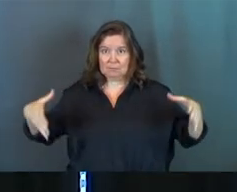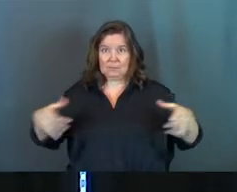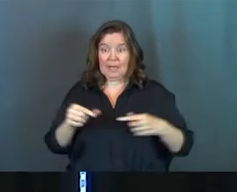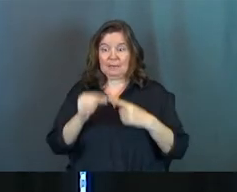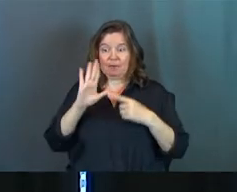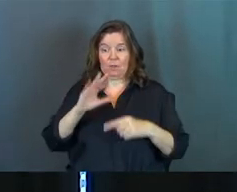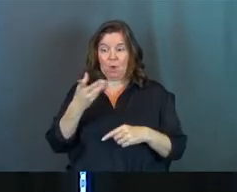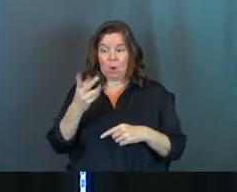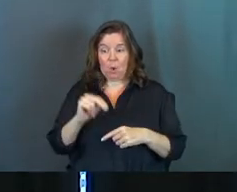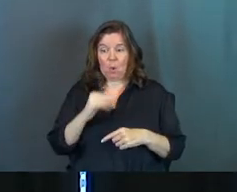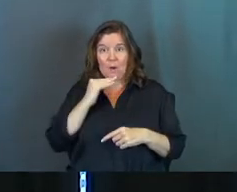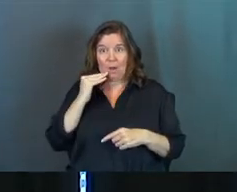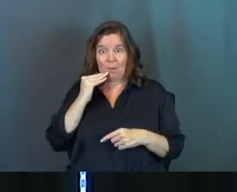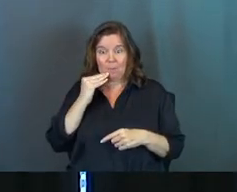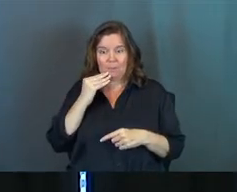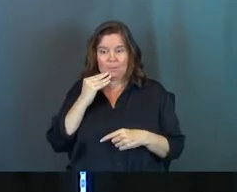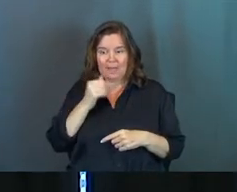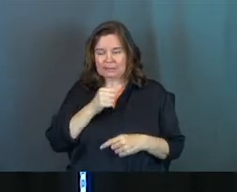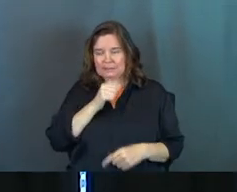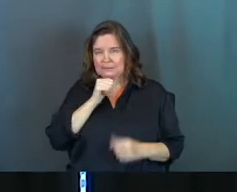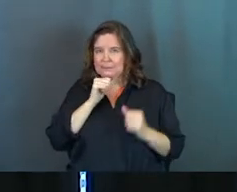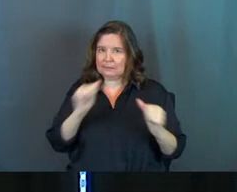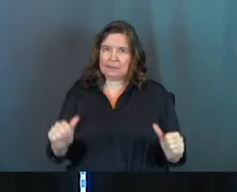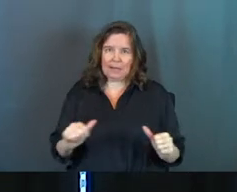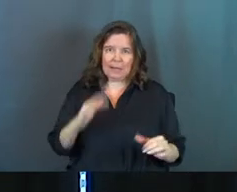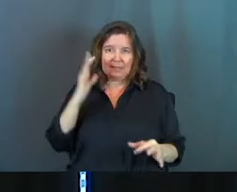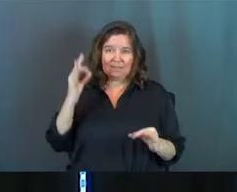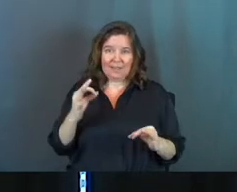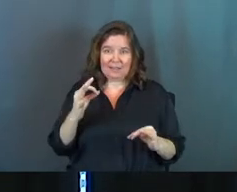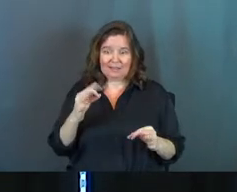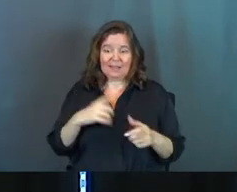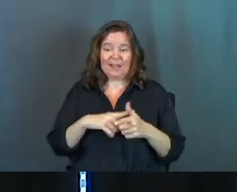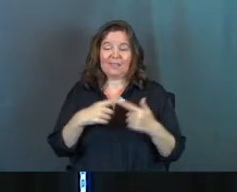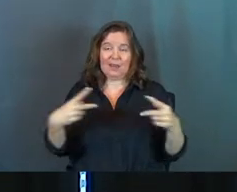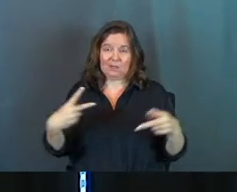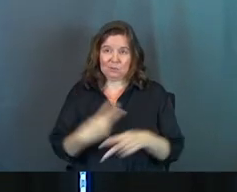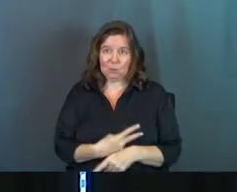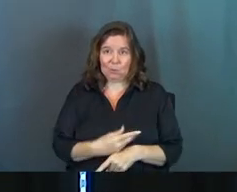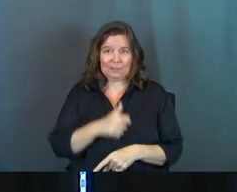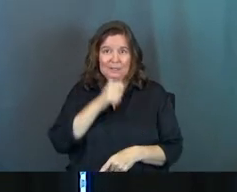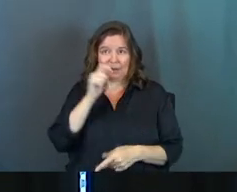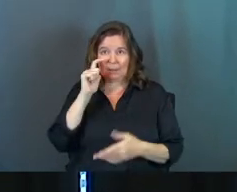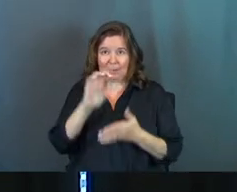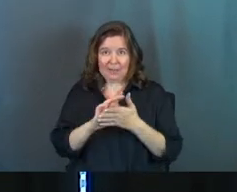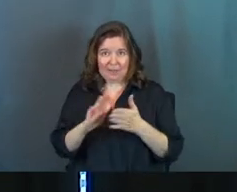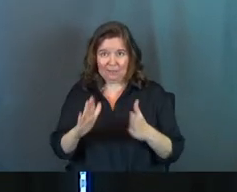household has denied the faith and is worse than an unbeliever.